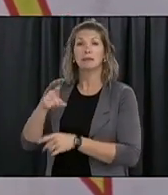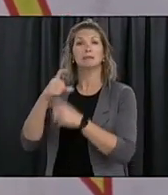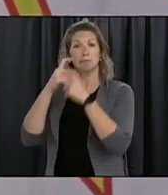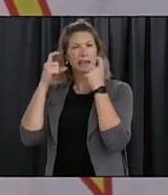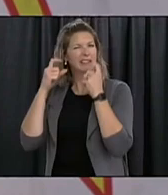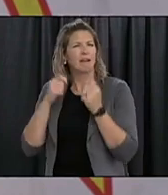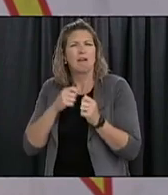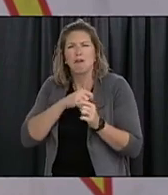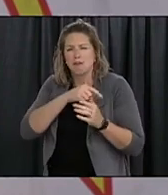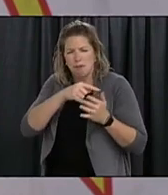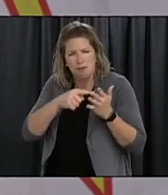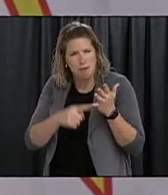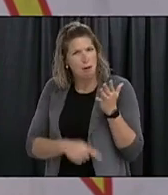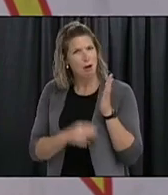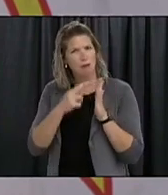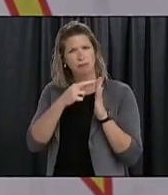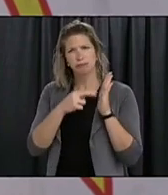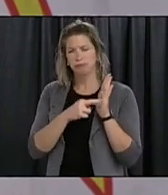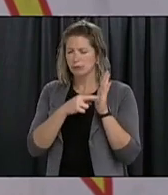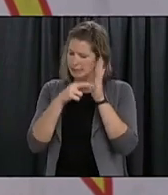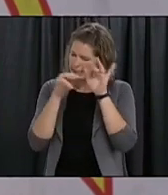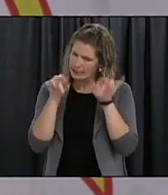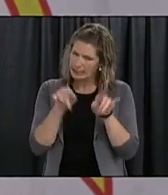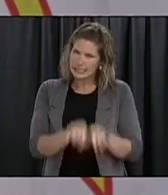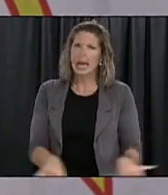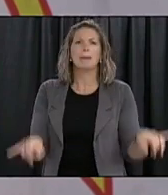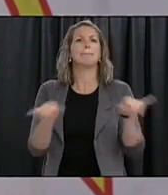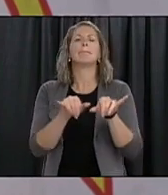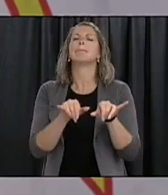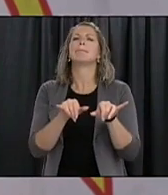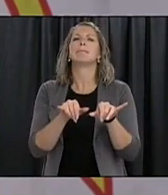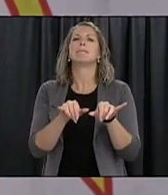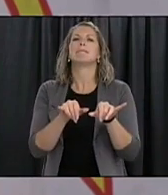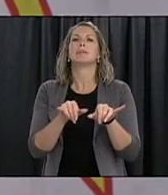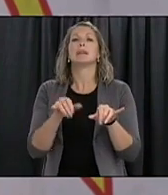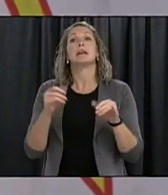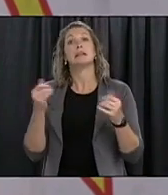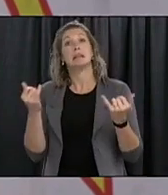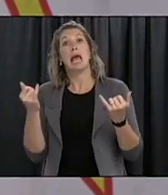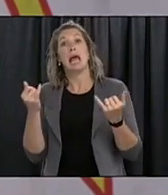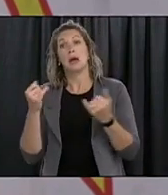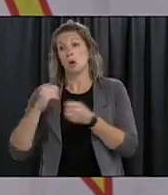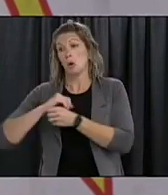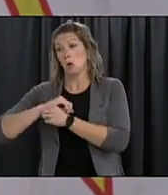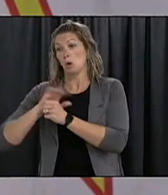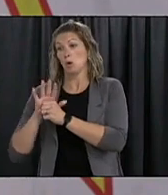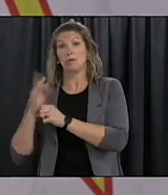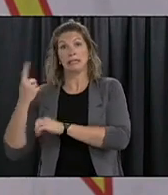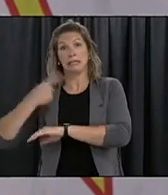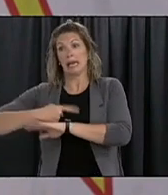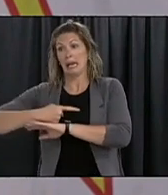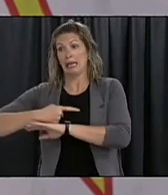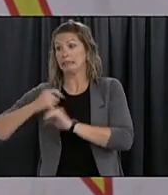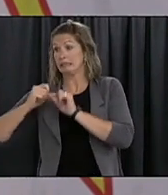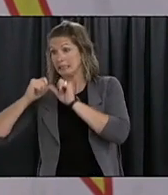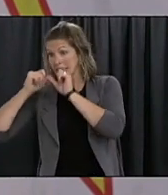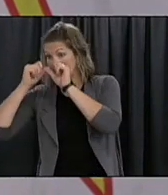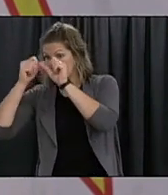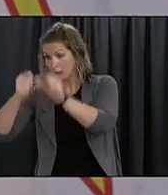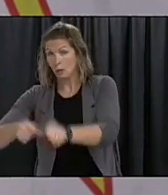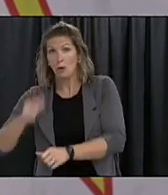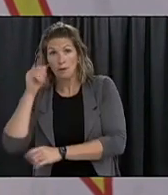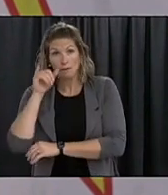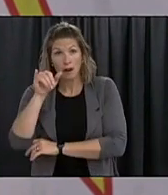that every one of us should be living in COVID days. And I will say COVID days aren't going to last forever. And I know some of these measures